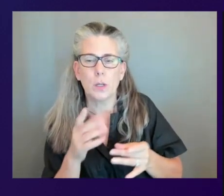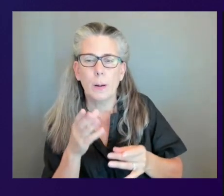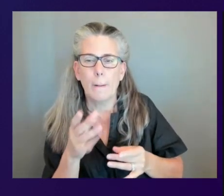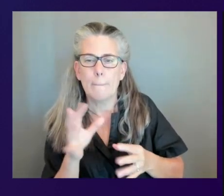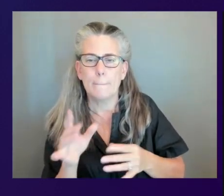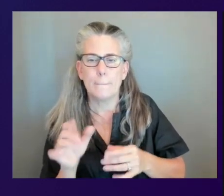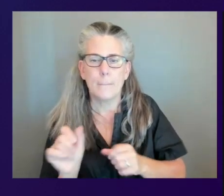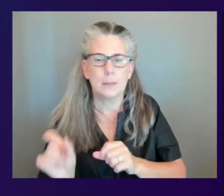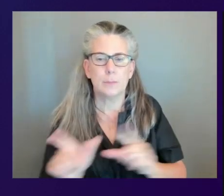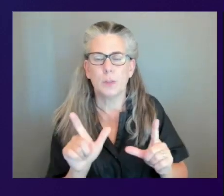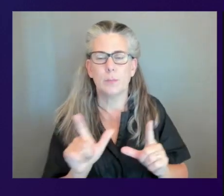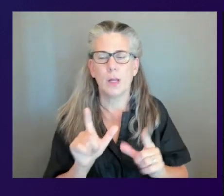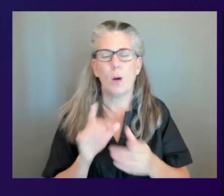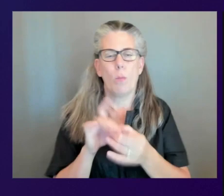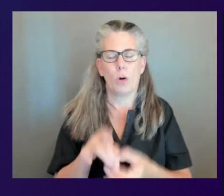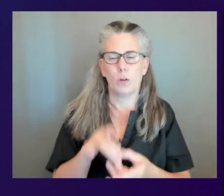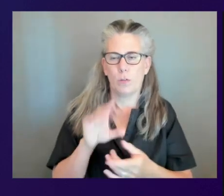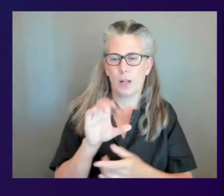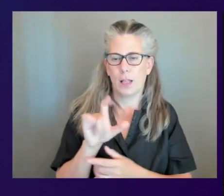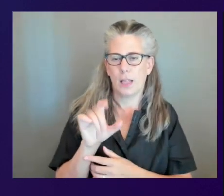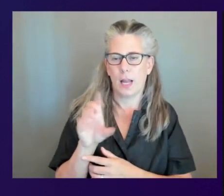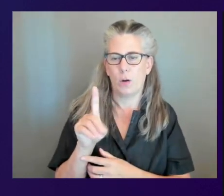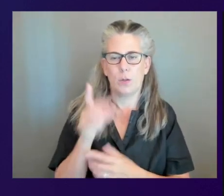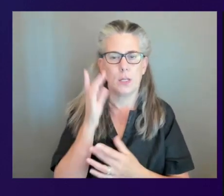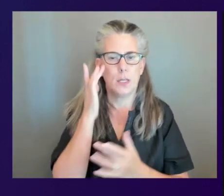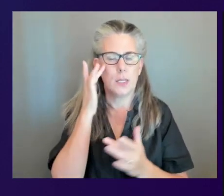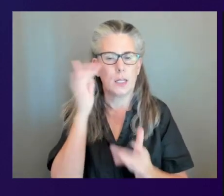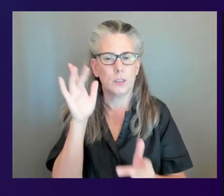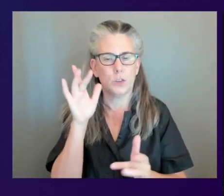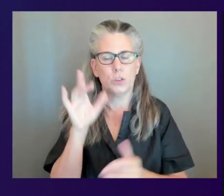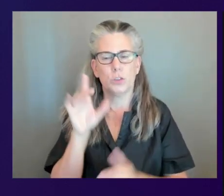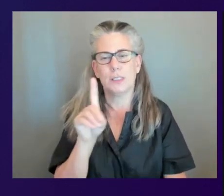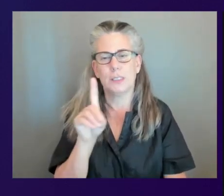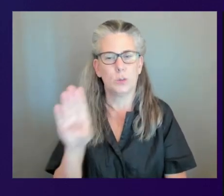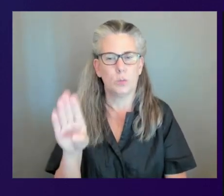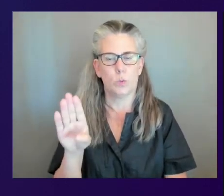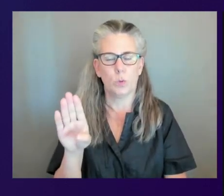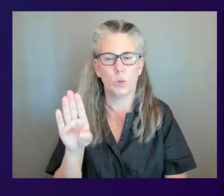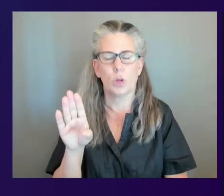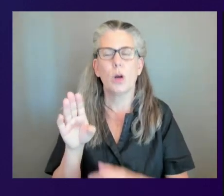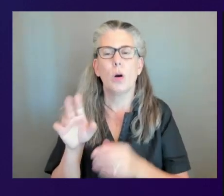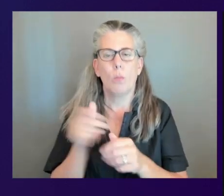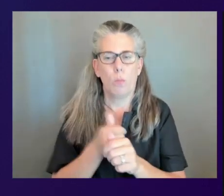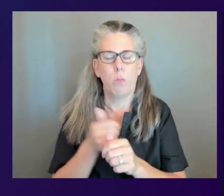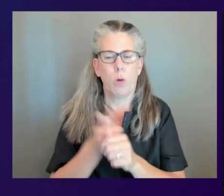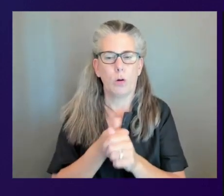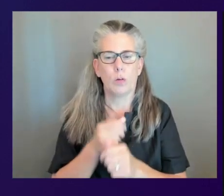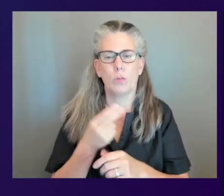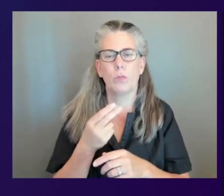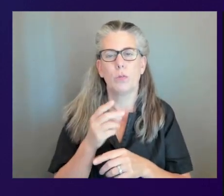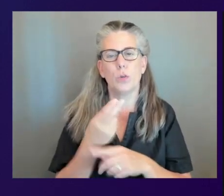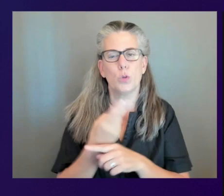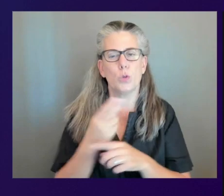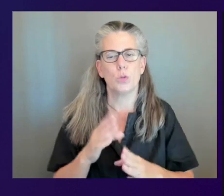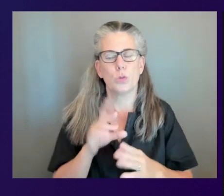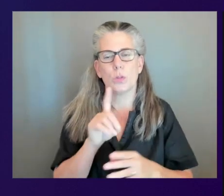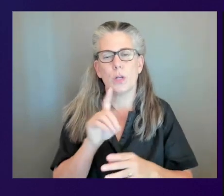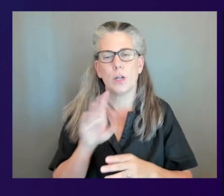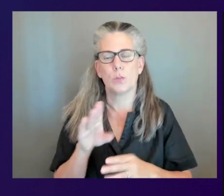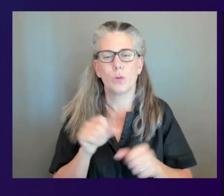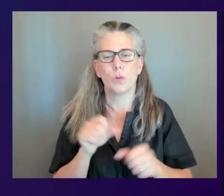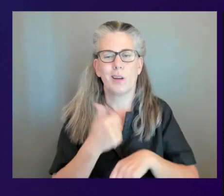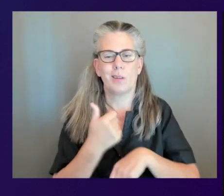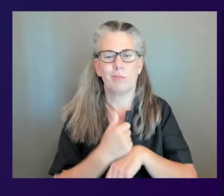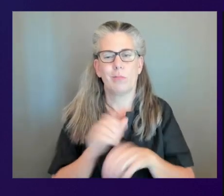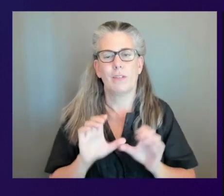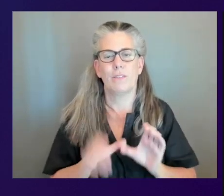cloud intelligence dashboards and this is an example dashboard for the end user computing service specifically that you can build and configure on your accounts